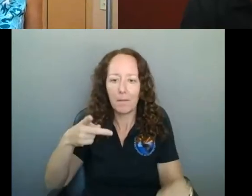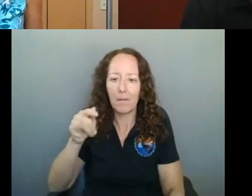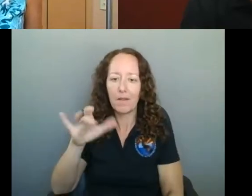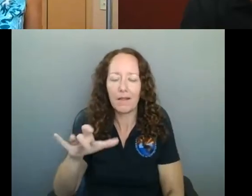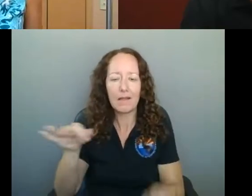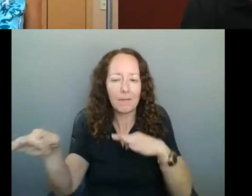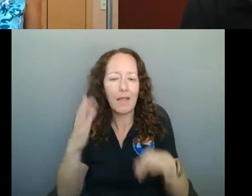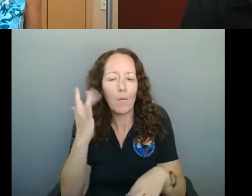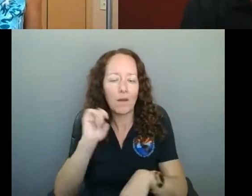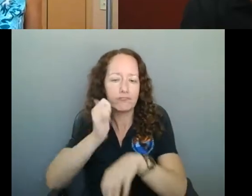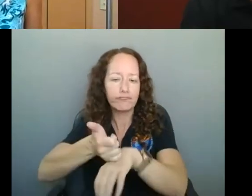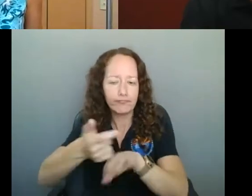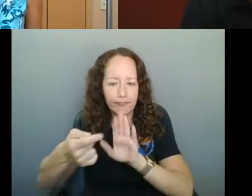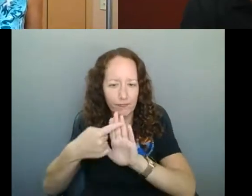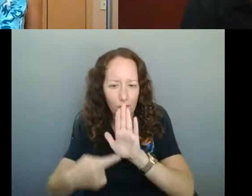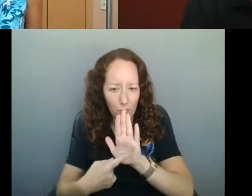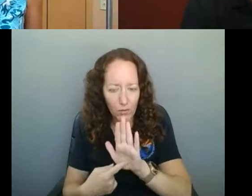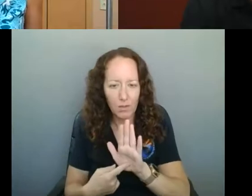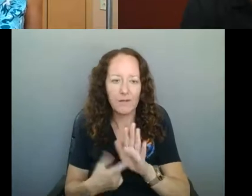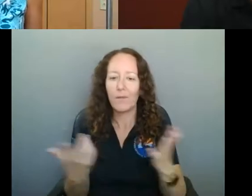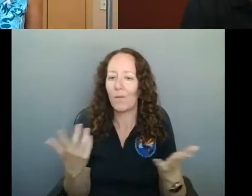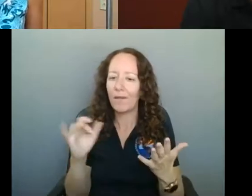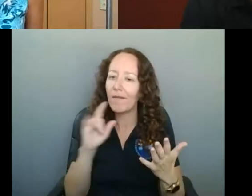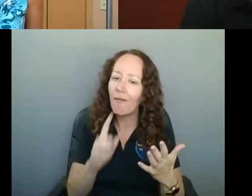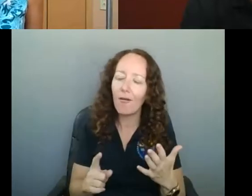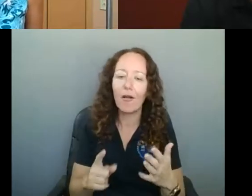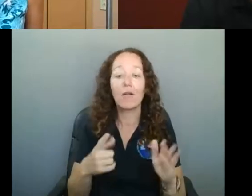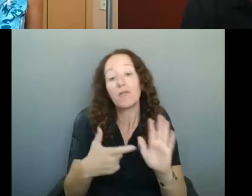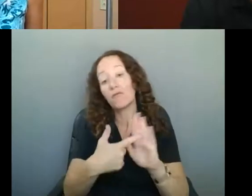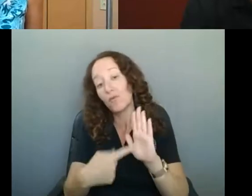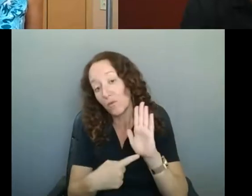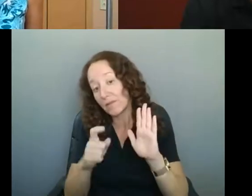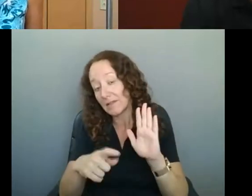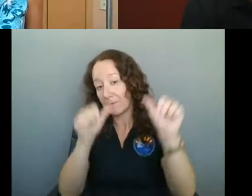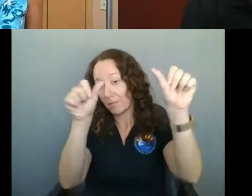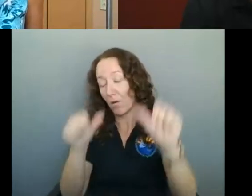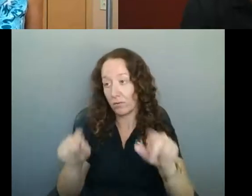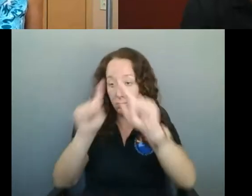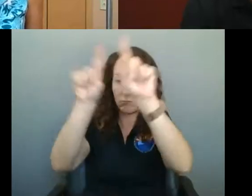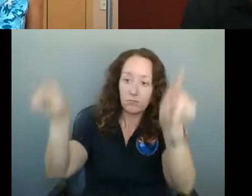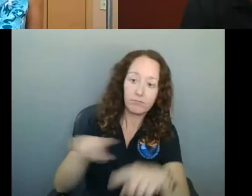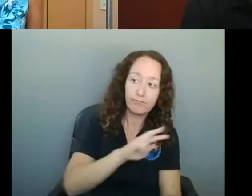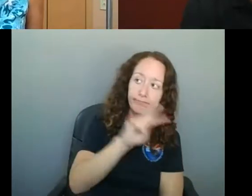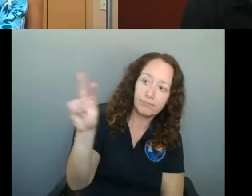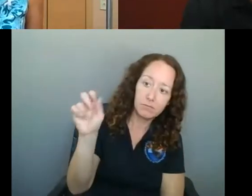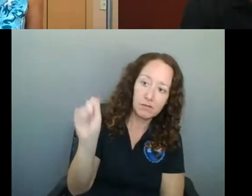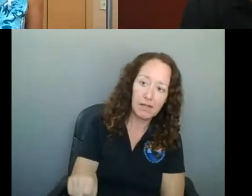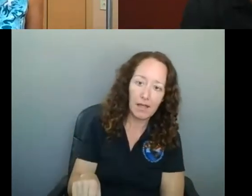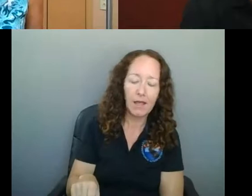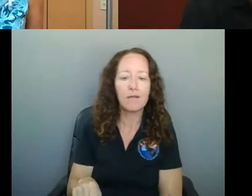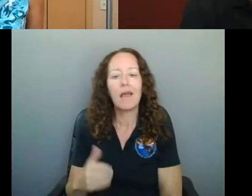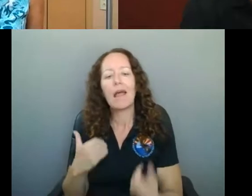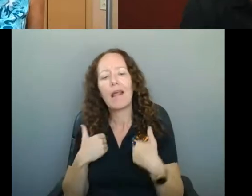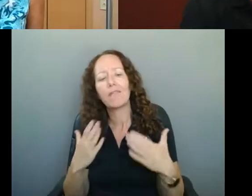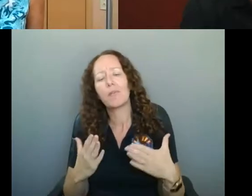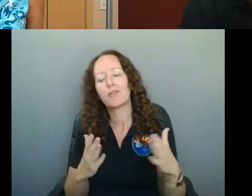making sure that your rules are posted, but also that you have somebody able to kind of meet people at or near the door and